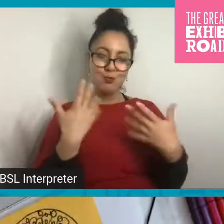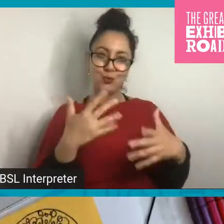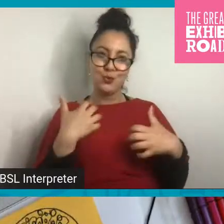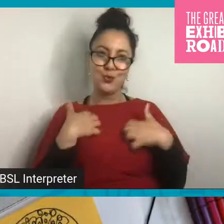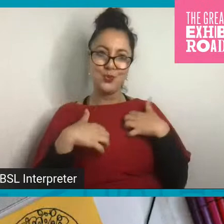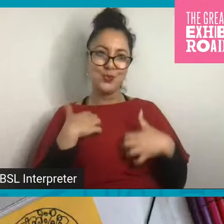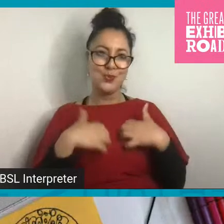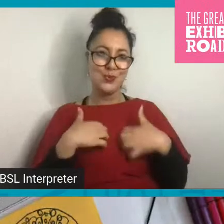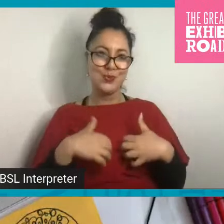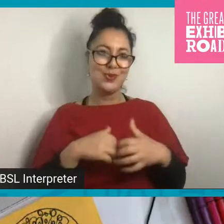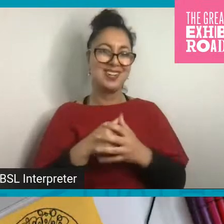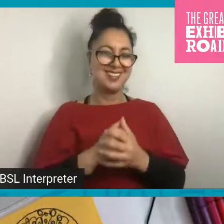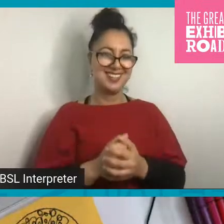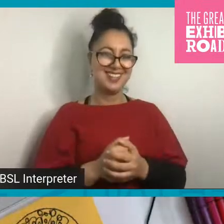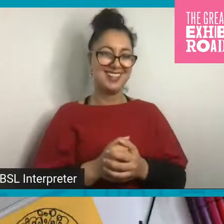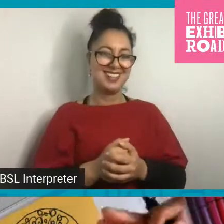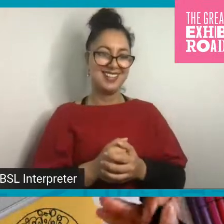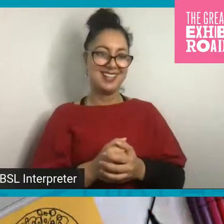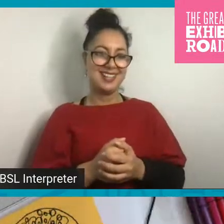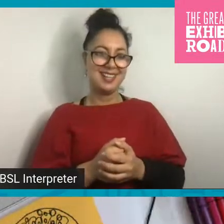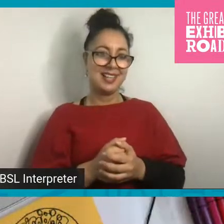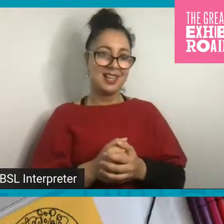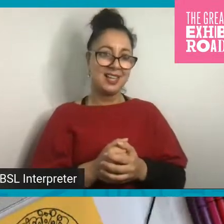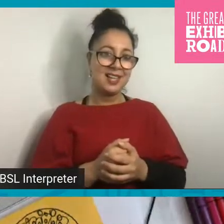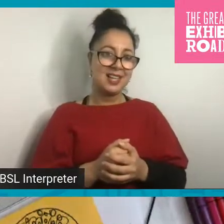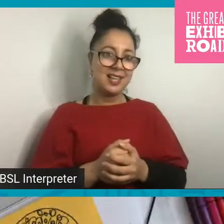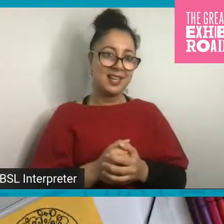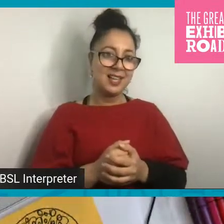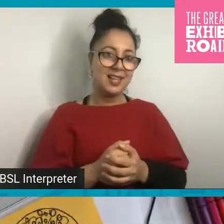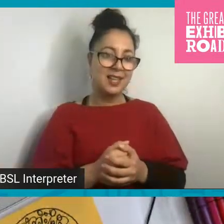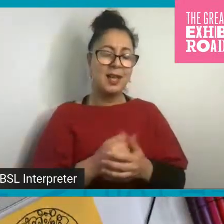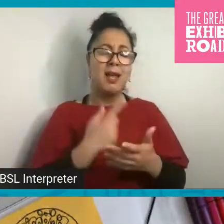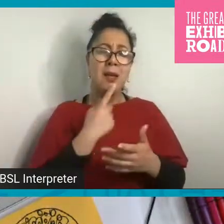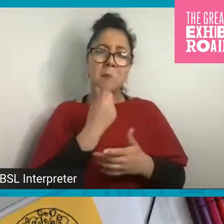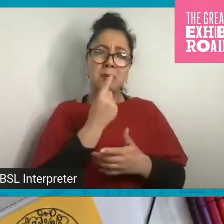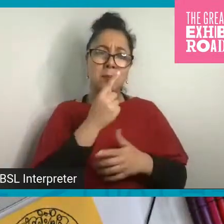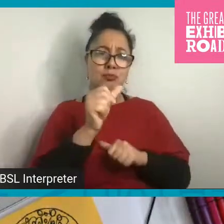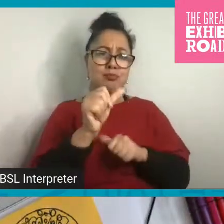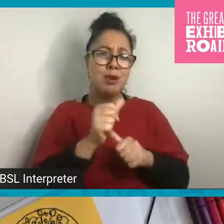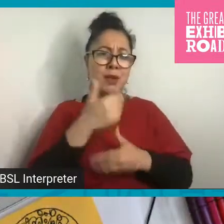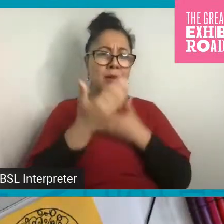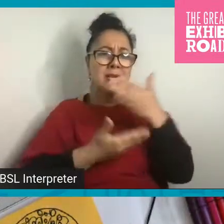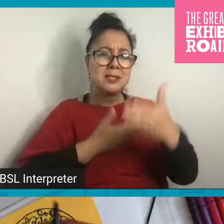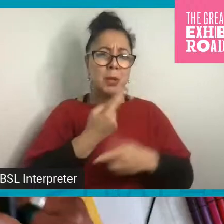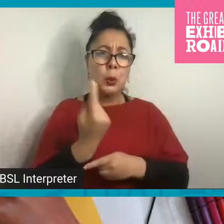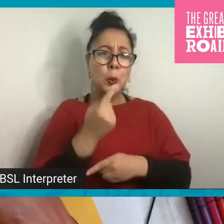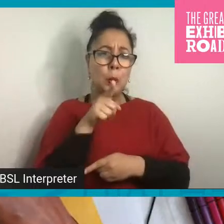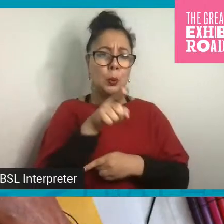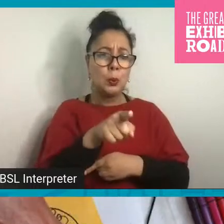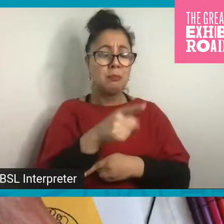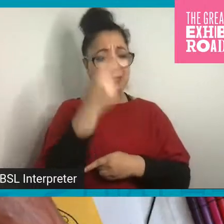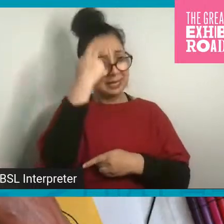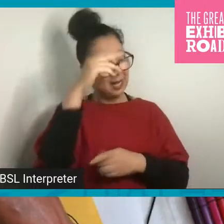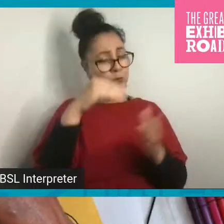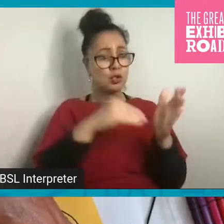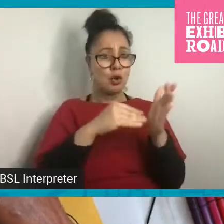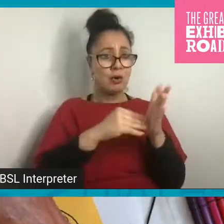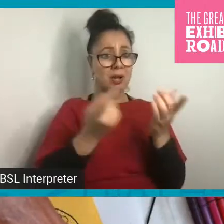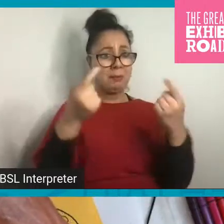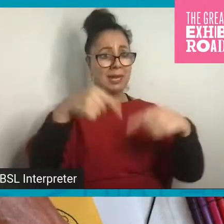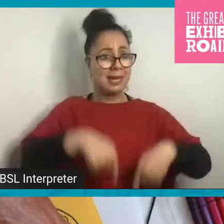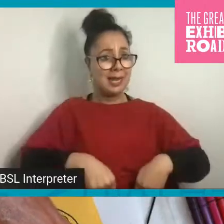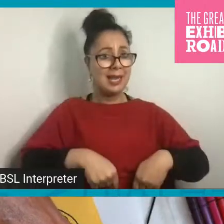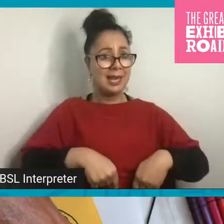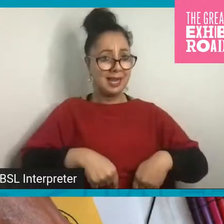wonderful, haven't they, Zorian? I just wanted to say briefly about who you are. Yes. My name is Zorian, and I'm here at the